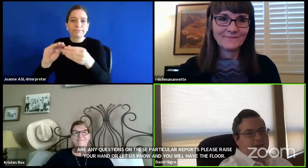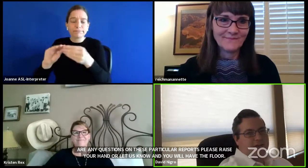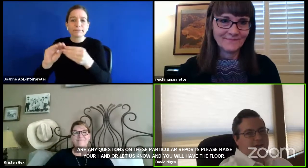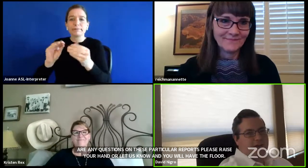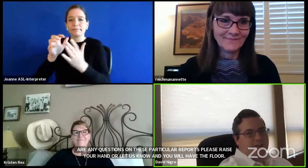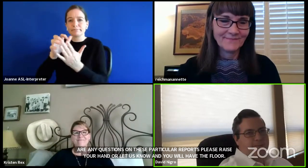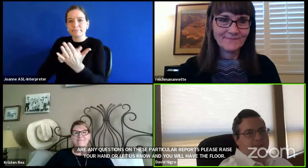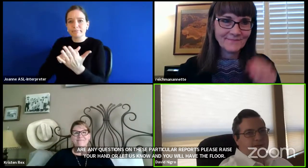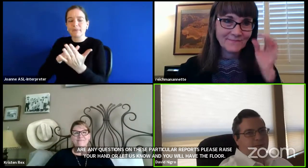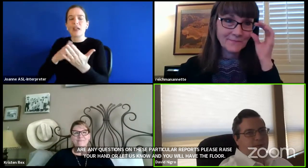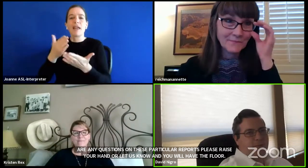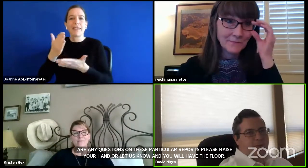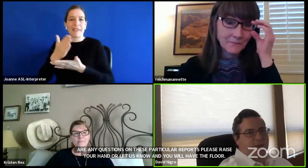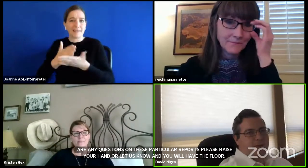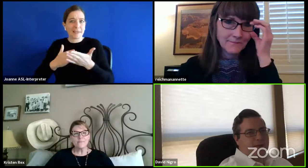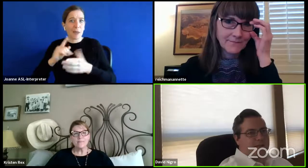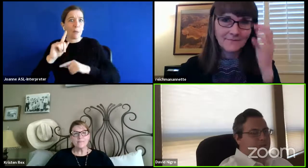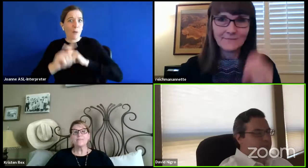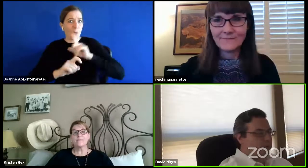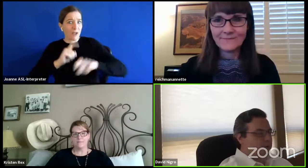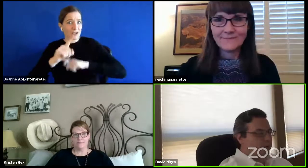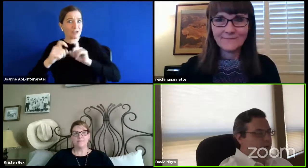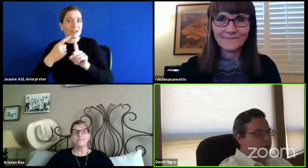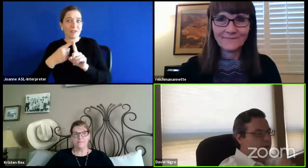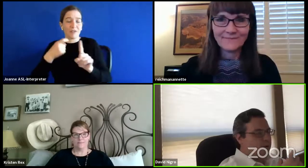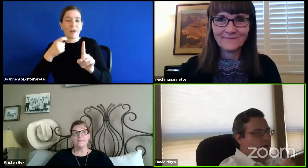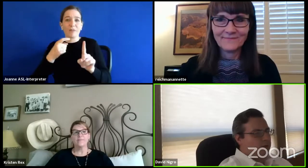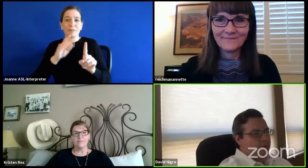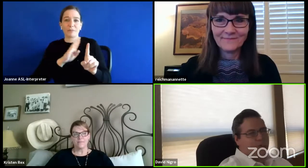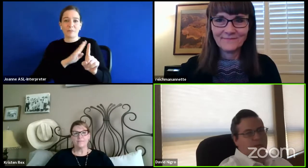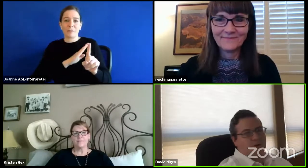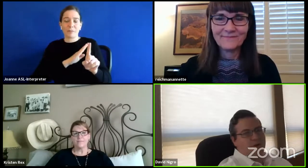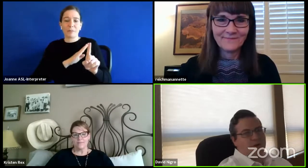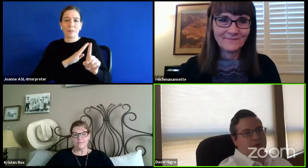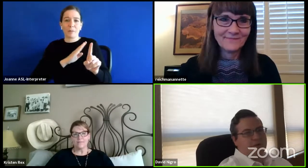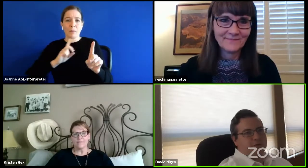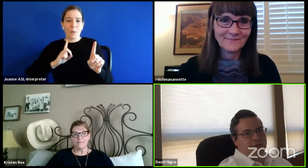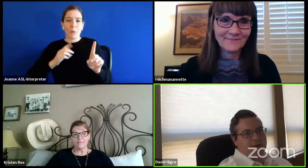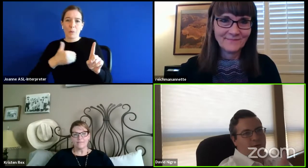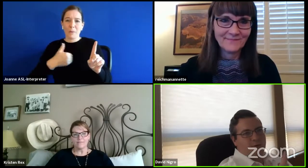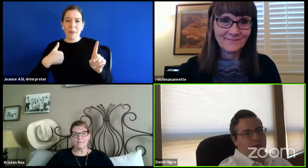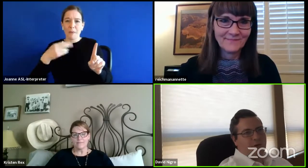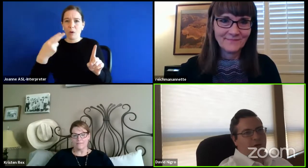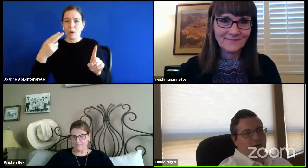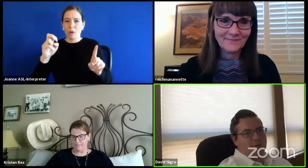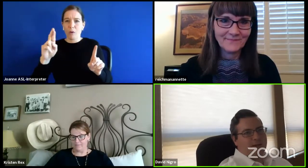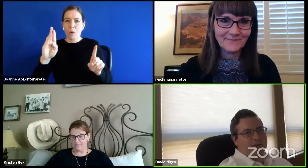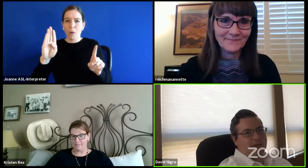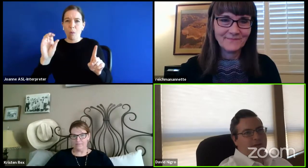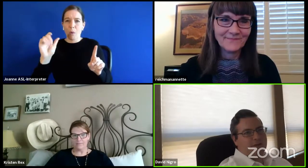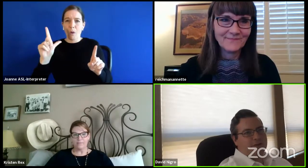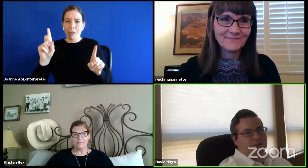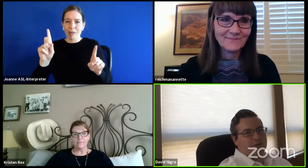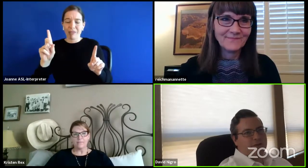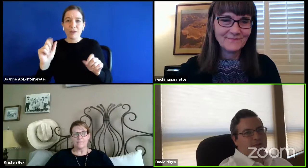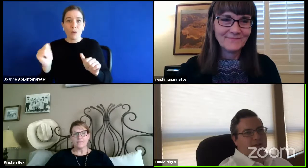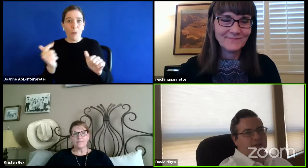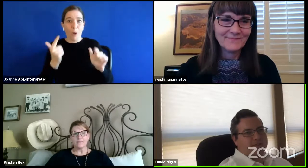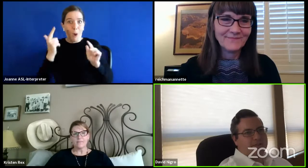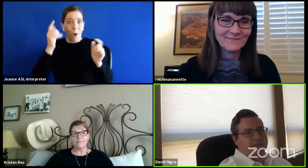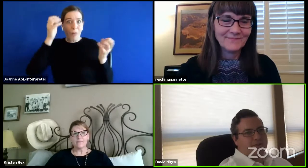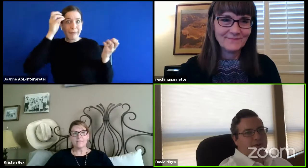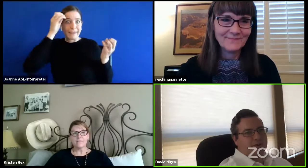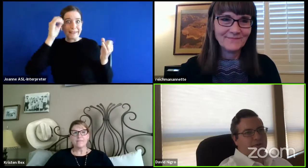questions asked from a board member Herbald, which I think are all on our minds among others. So